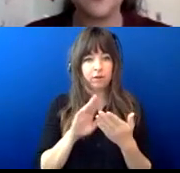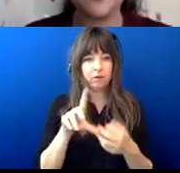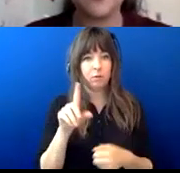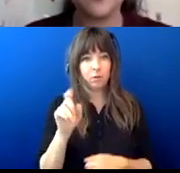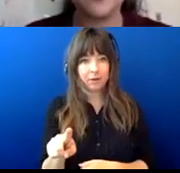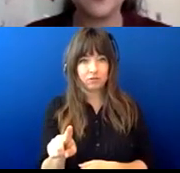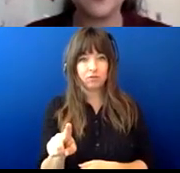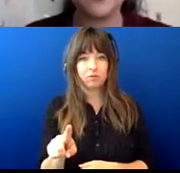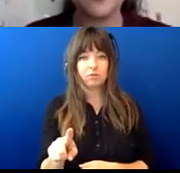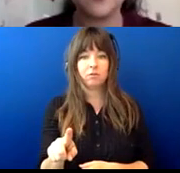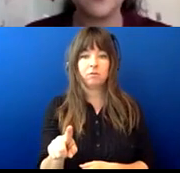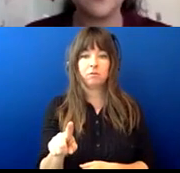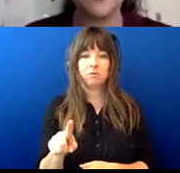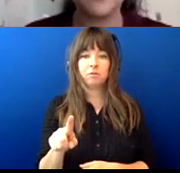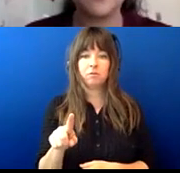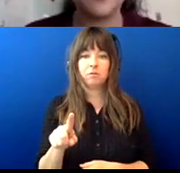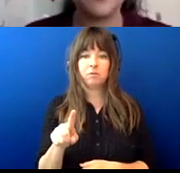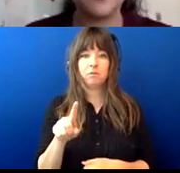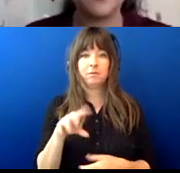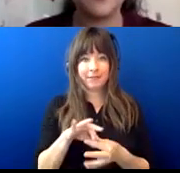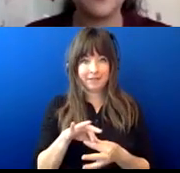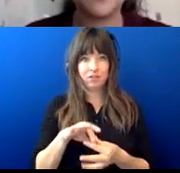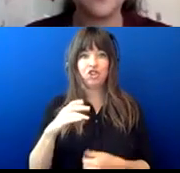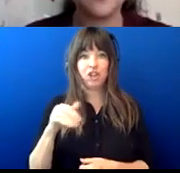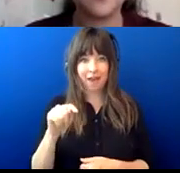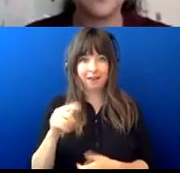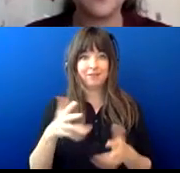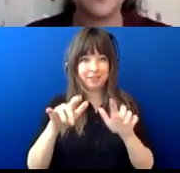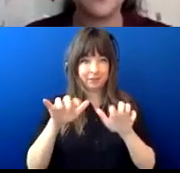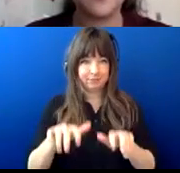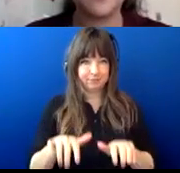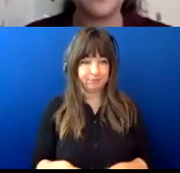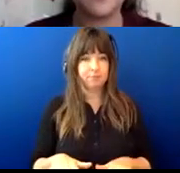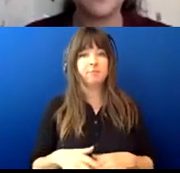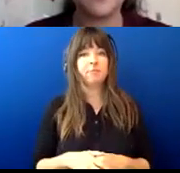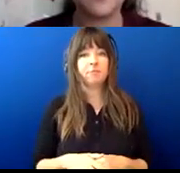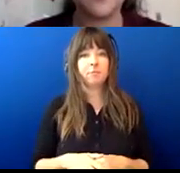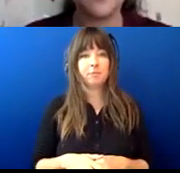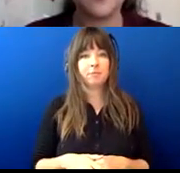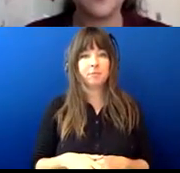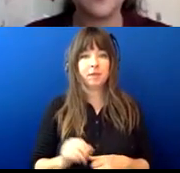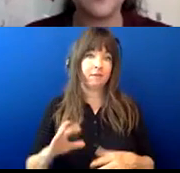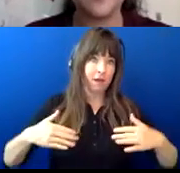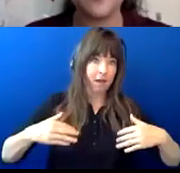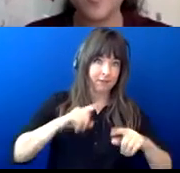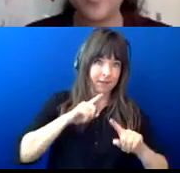that are in the chat if they haven't been answered yet um